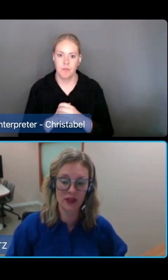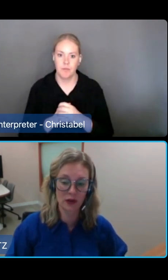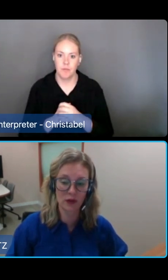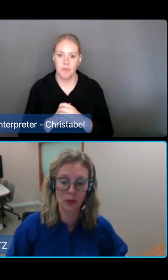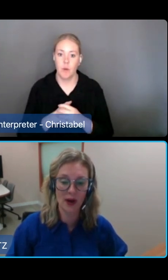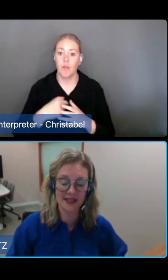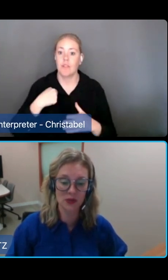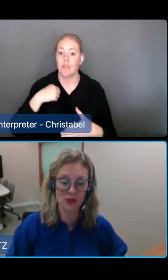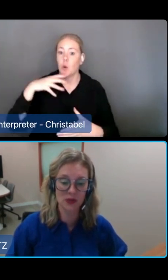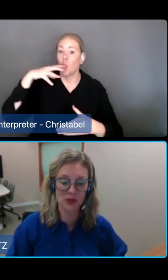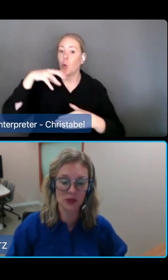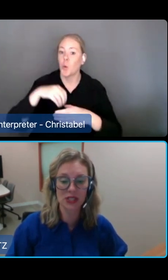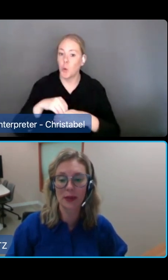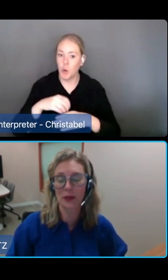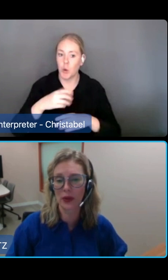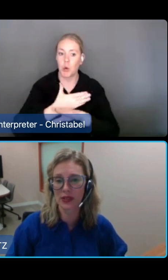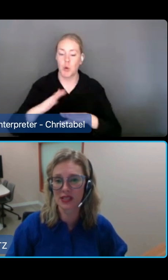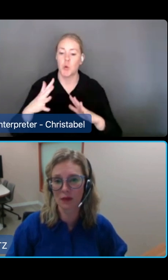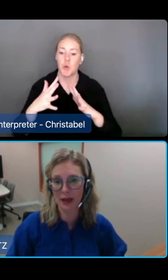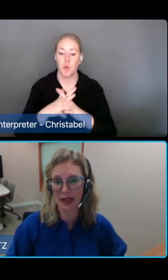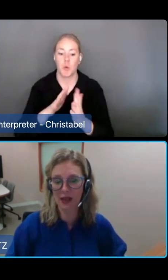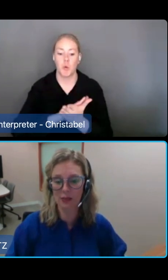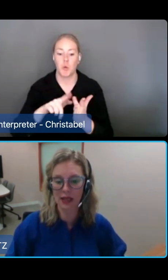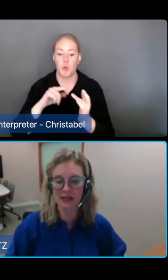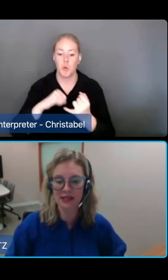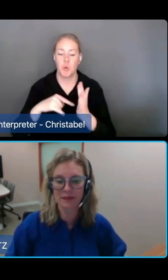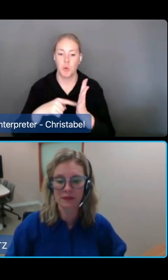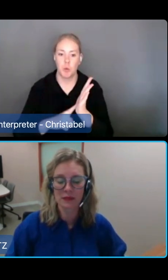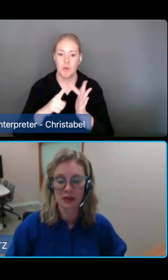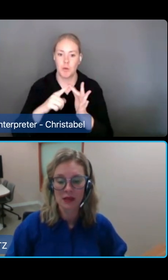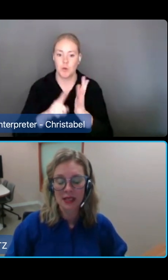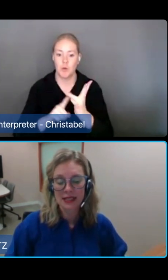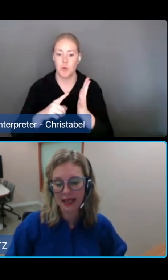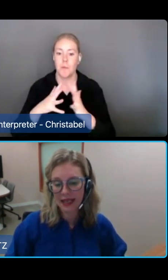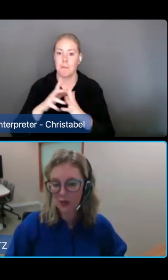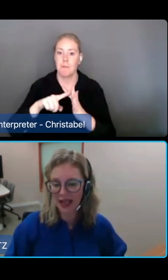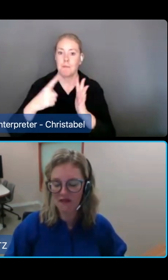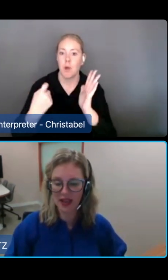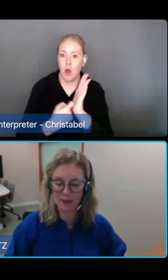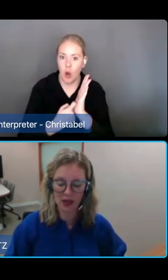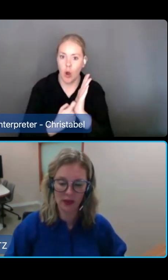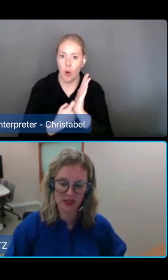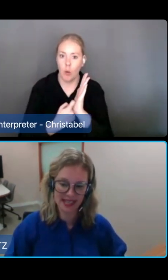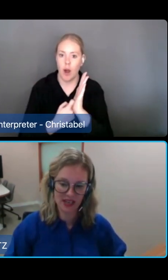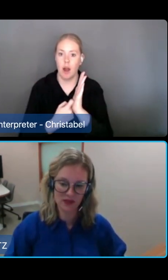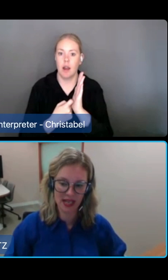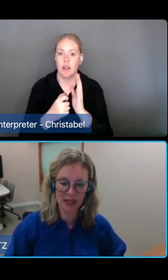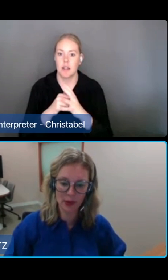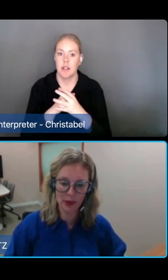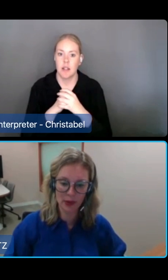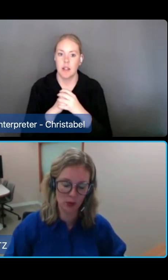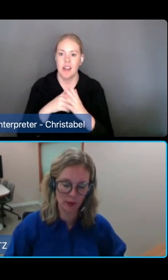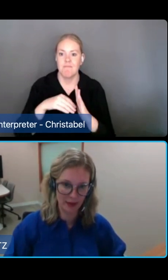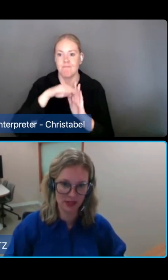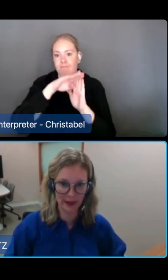findings that fear of reprisal can deter people and workers from making complaints. Taking into account feedback we received,